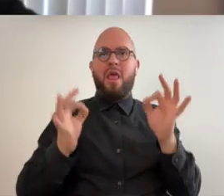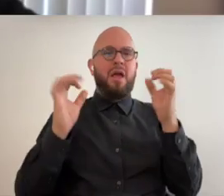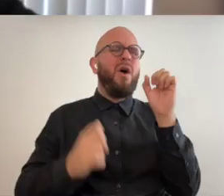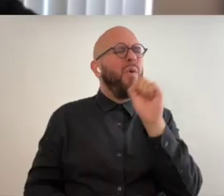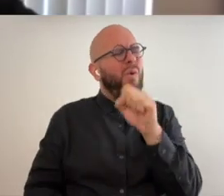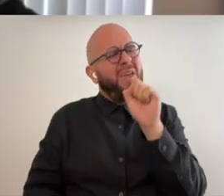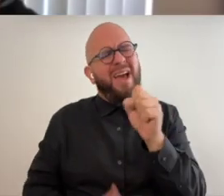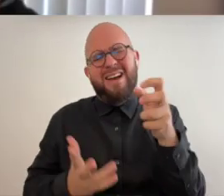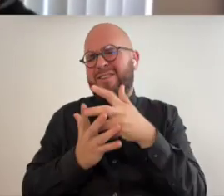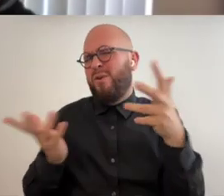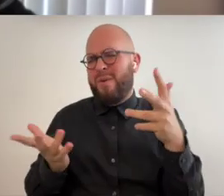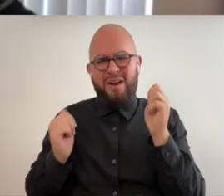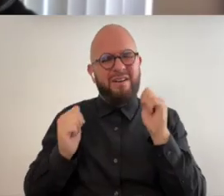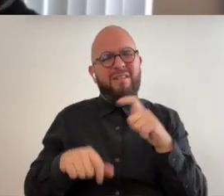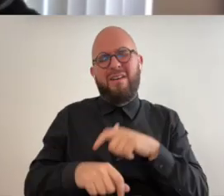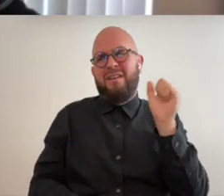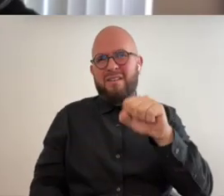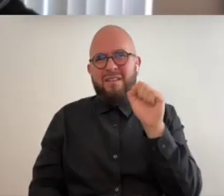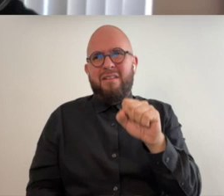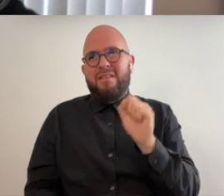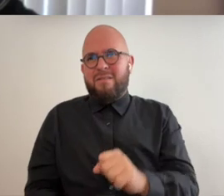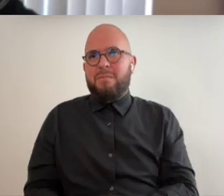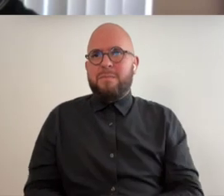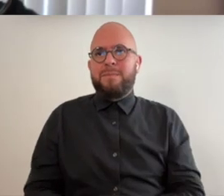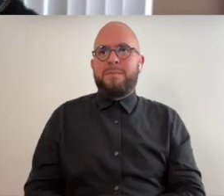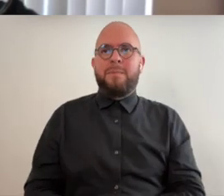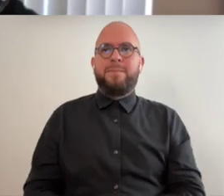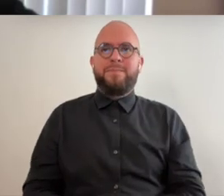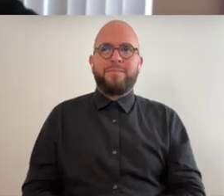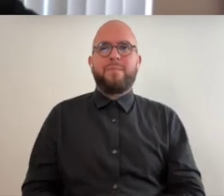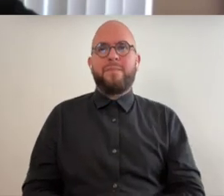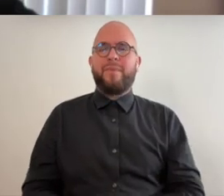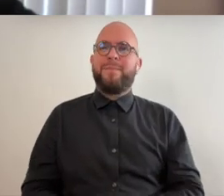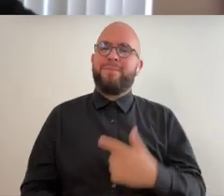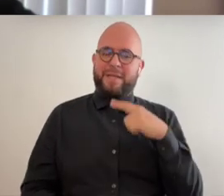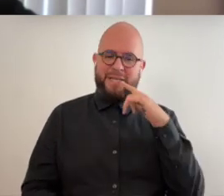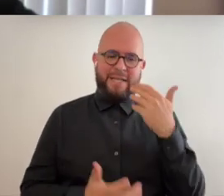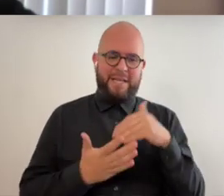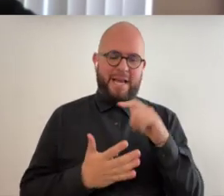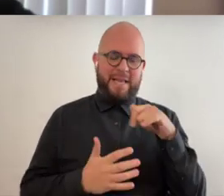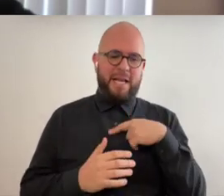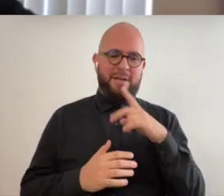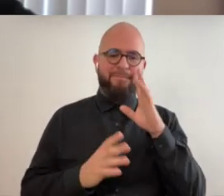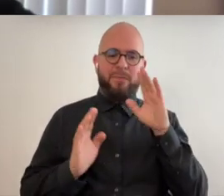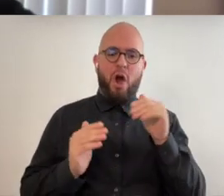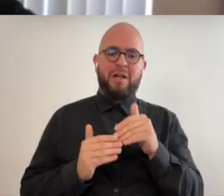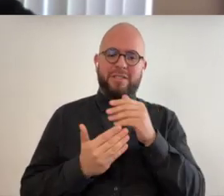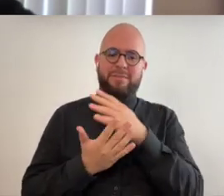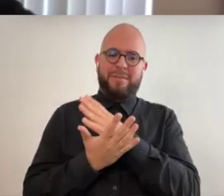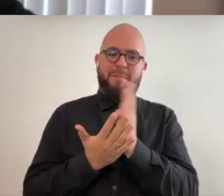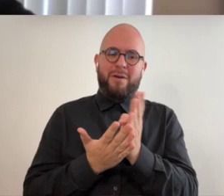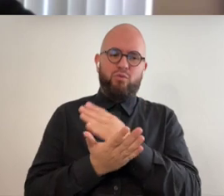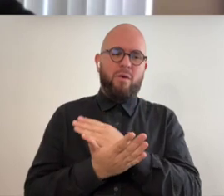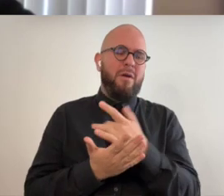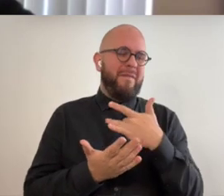constantly this is is this is um yeah this is this is where being on the autism spectrum is is can be a